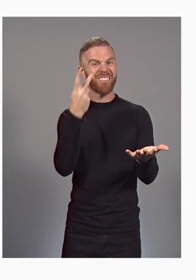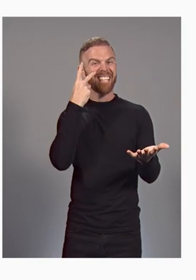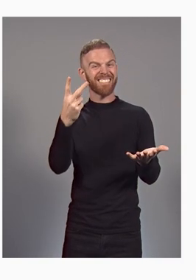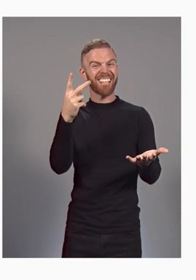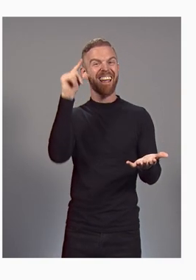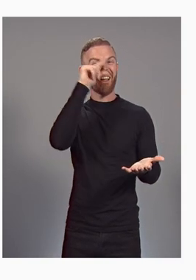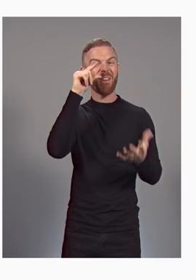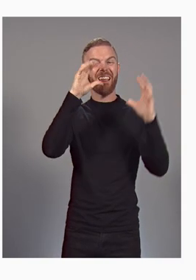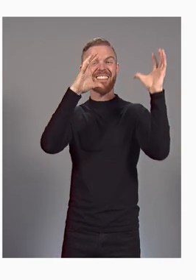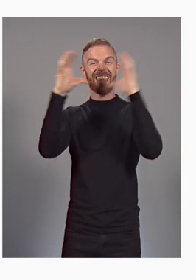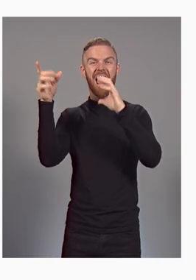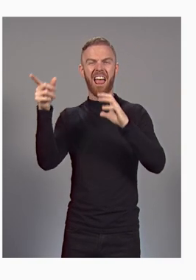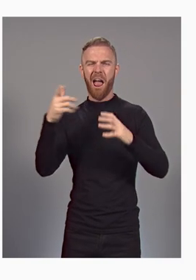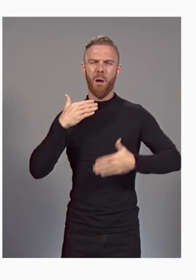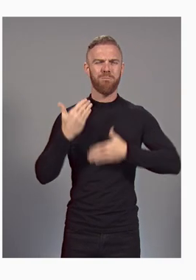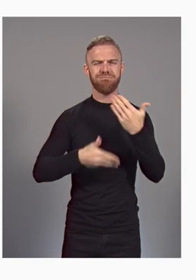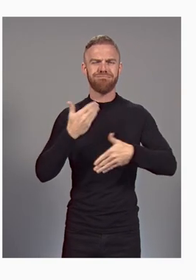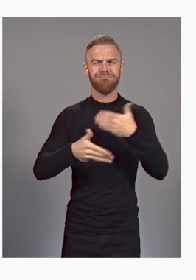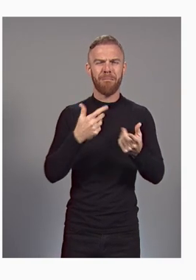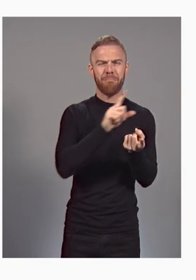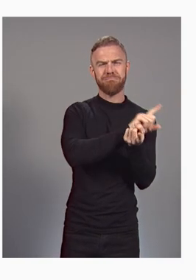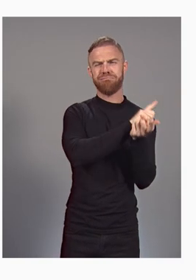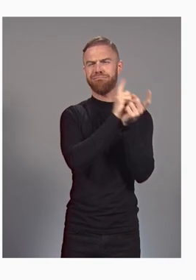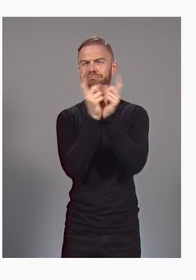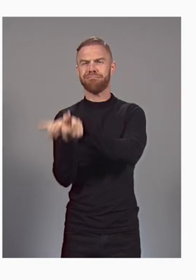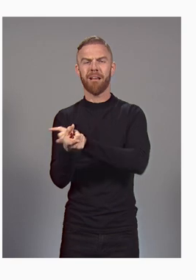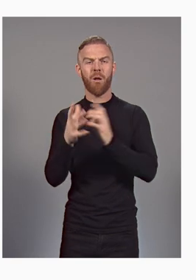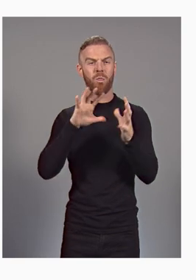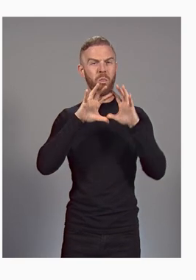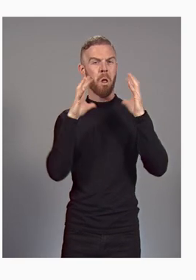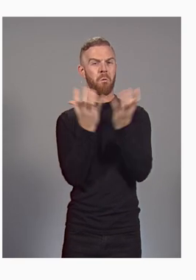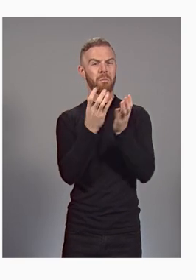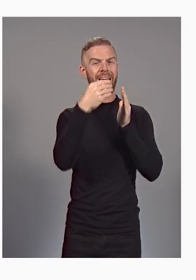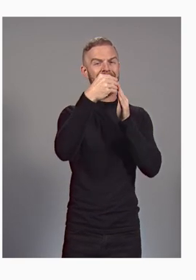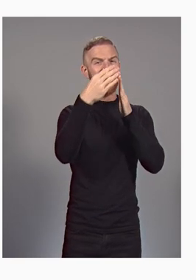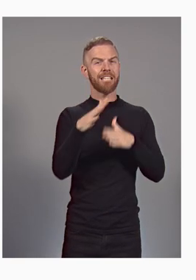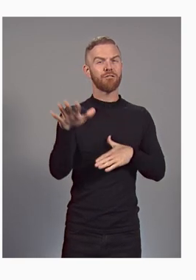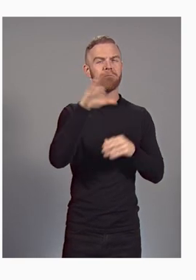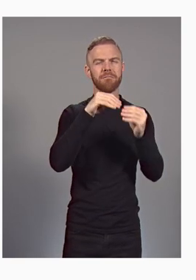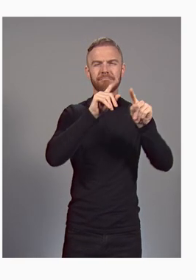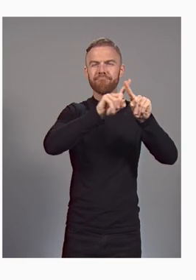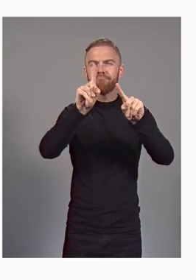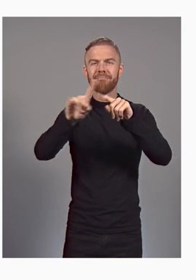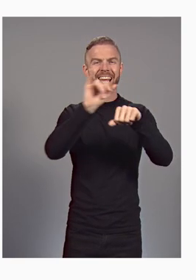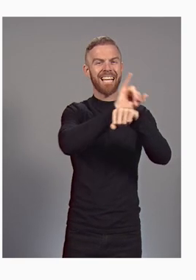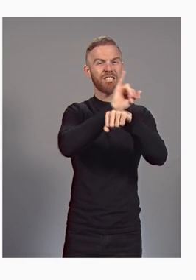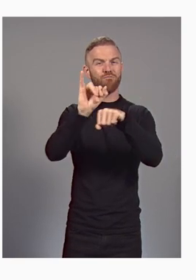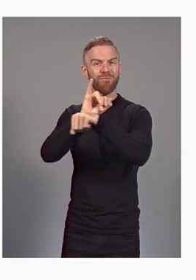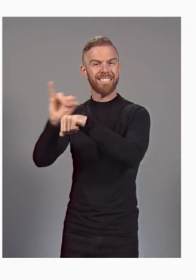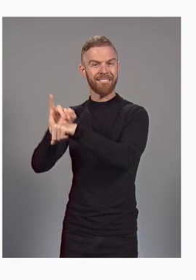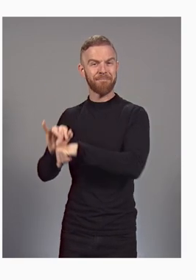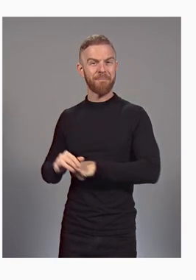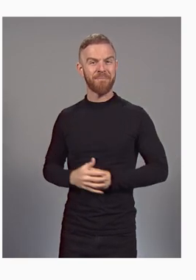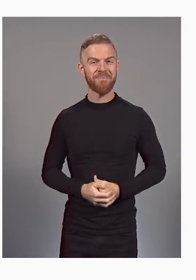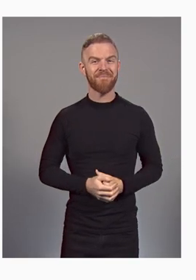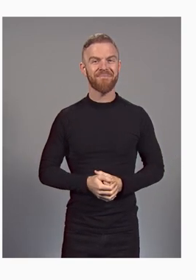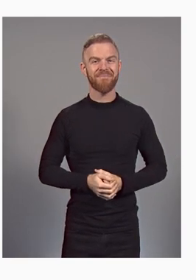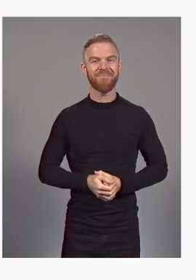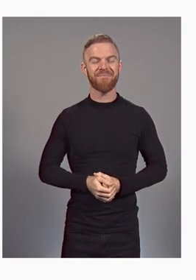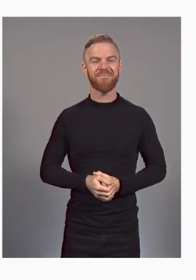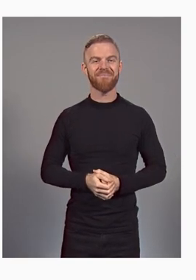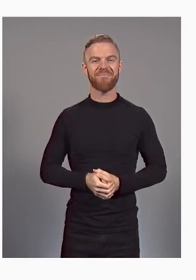Google Cloud is accelerating the transformation of global leaders in every industry.